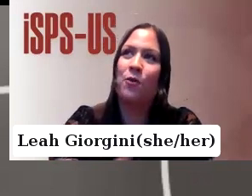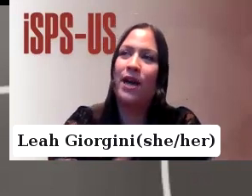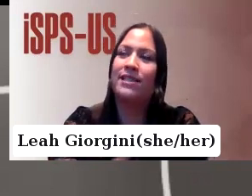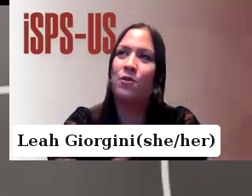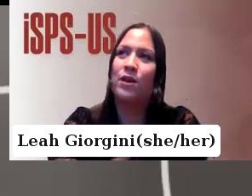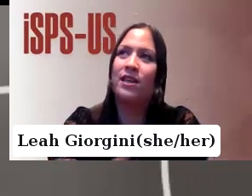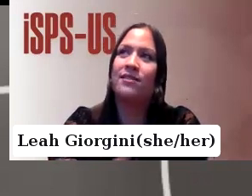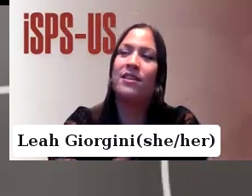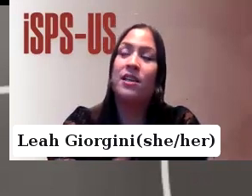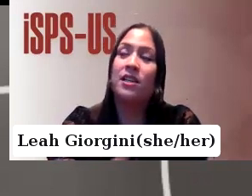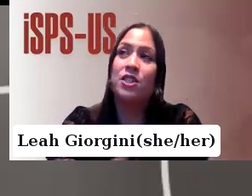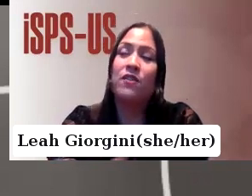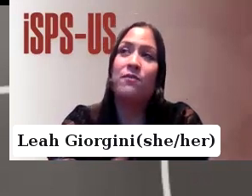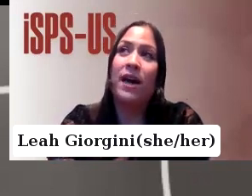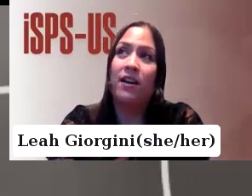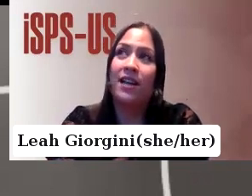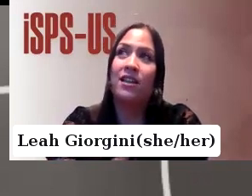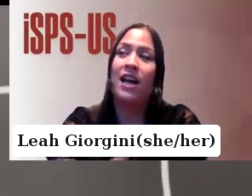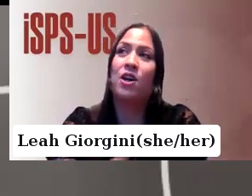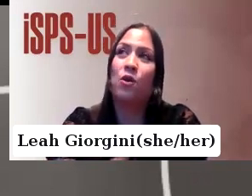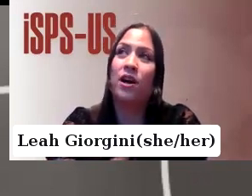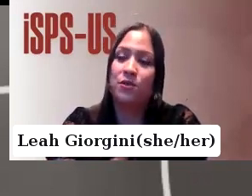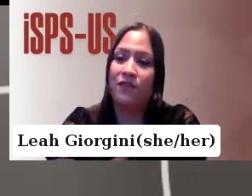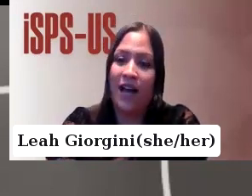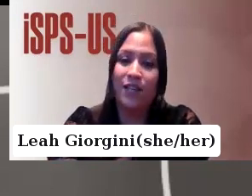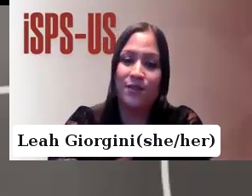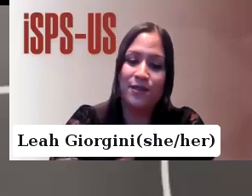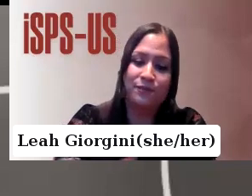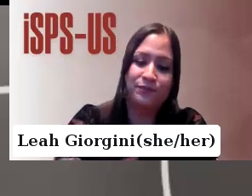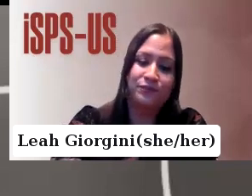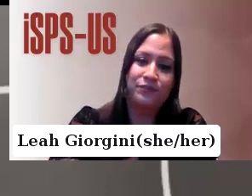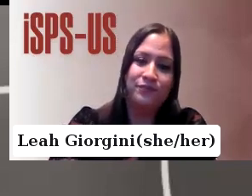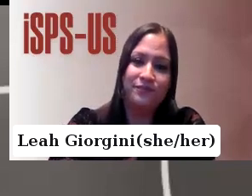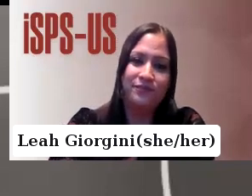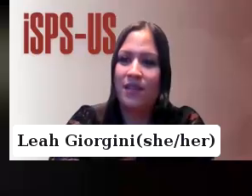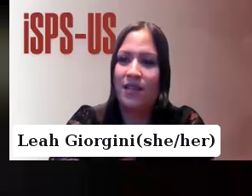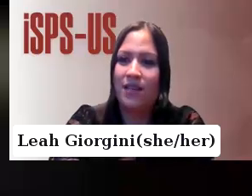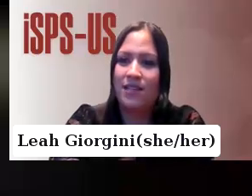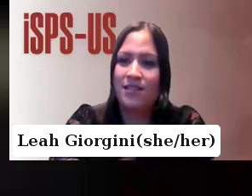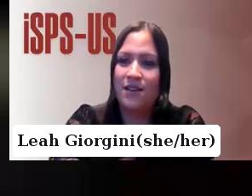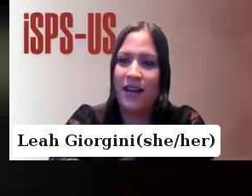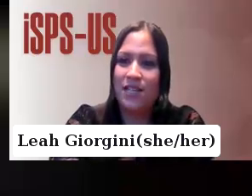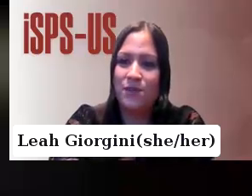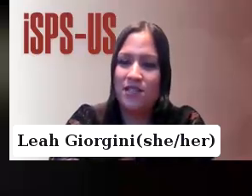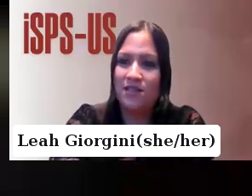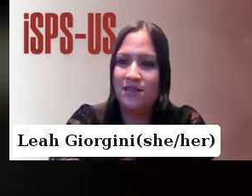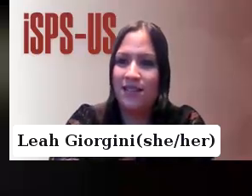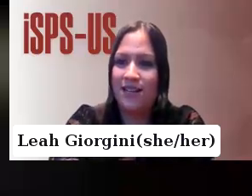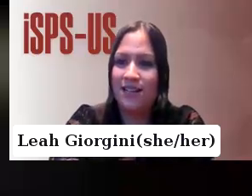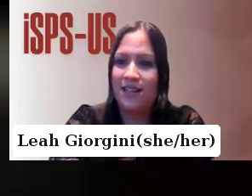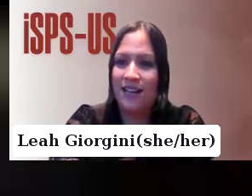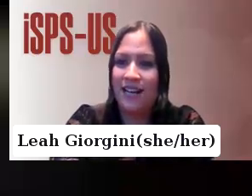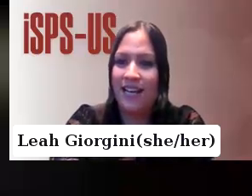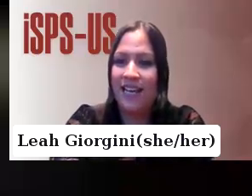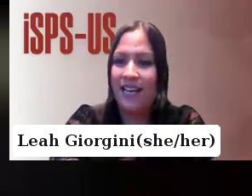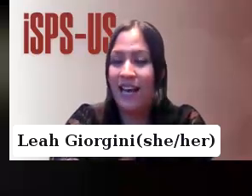and think about ways that we can do even better and align our work to our values. So as was mentioned,